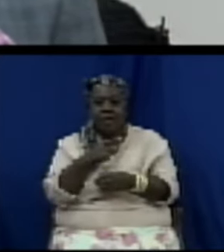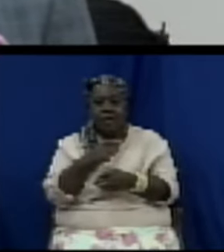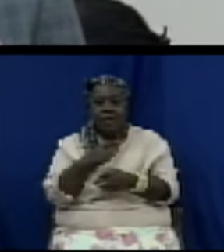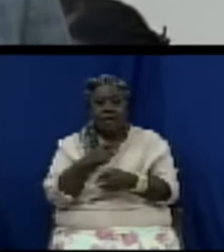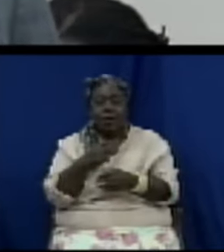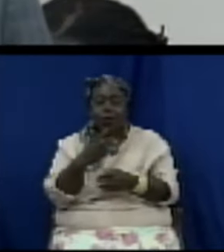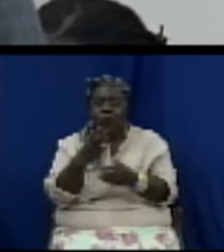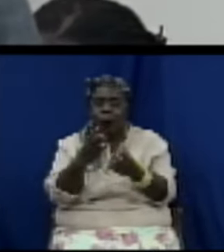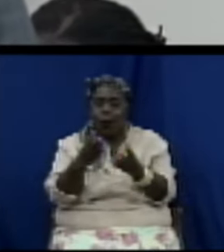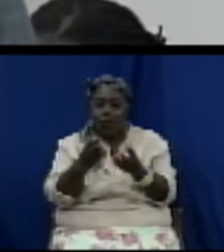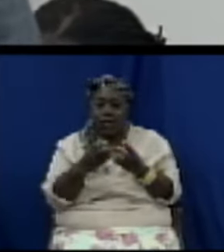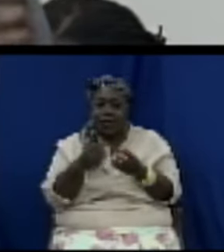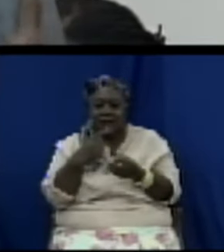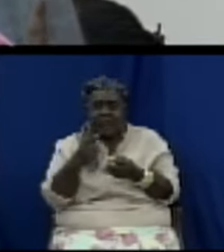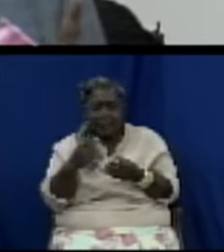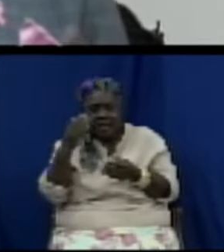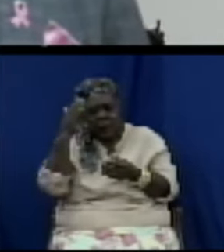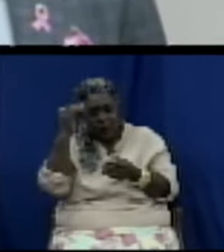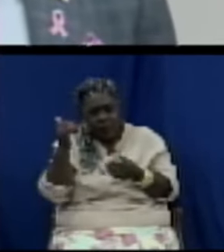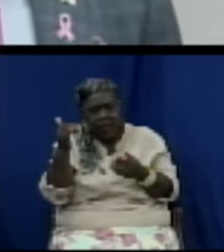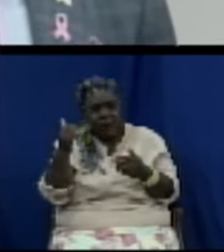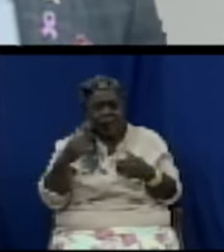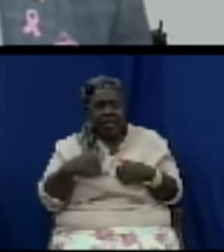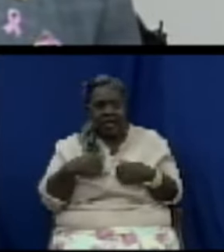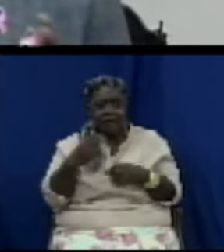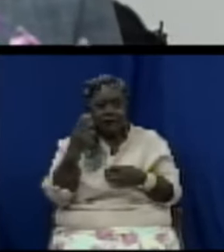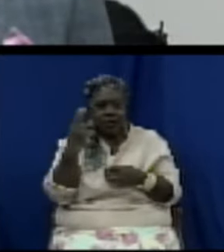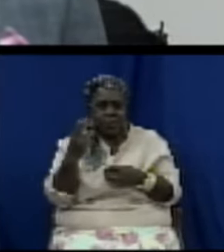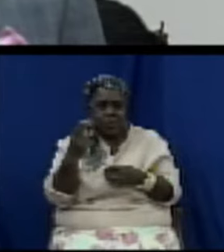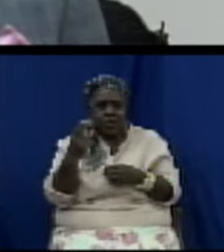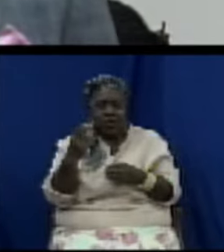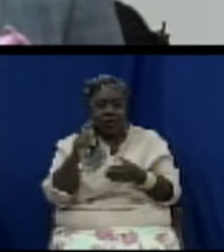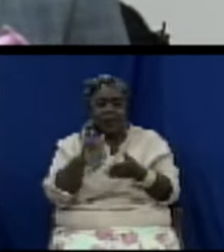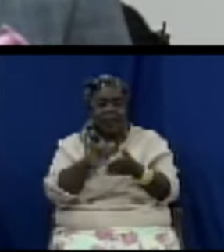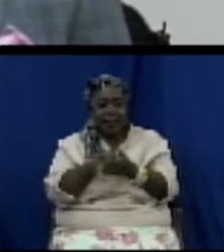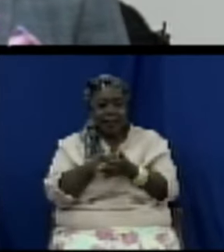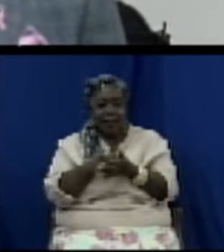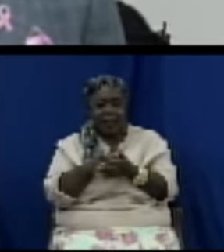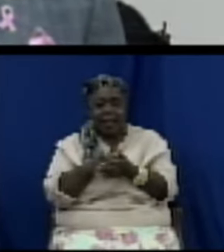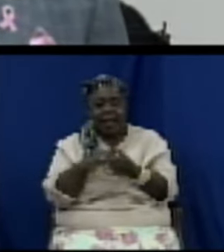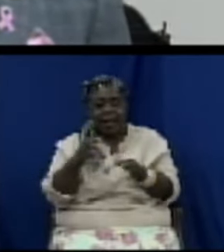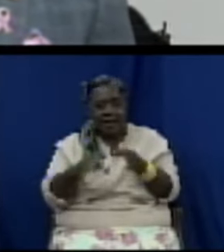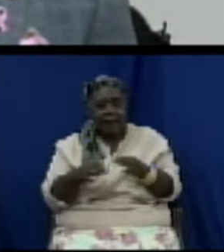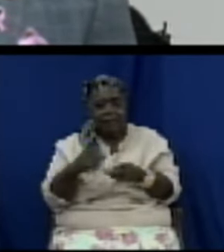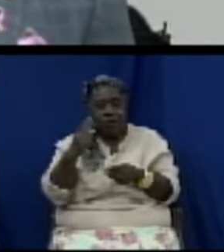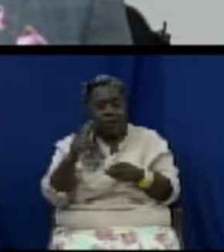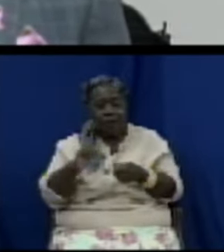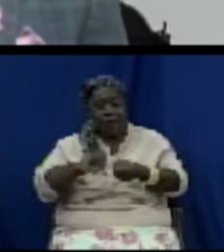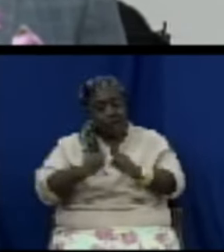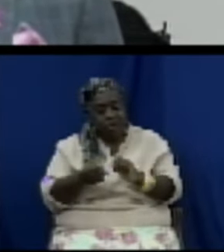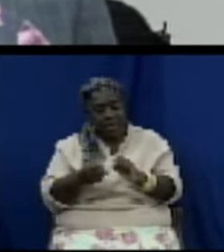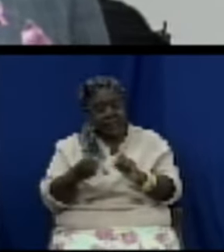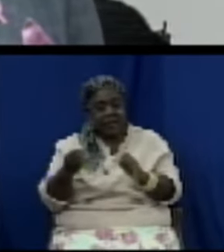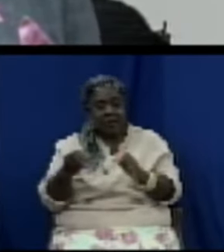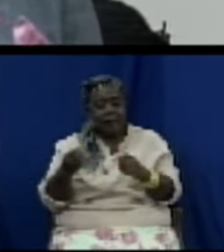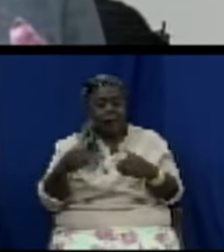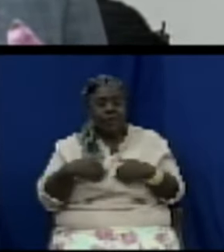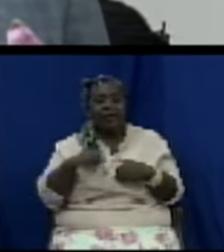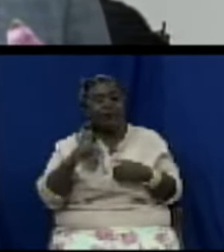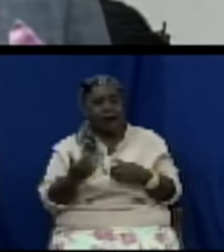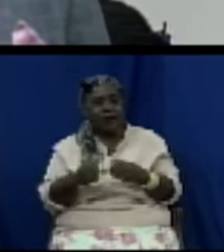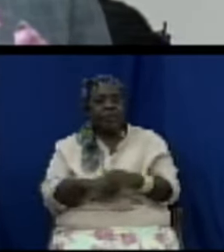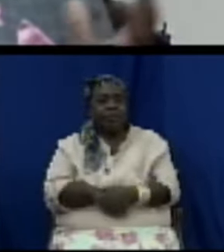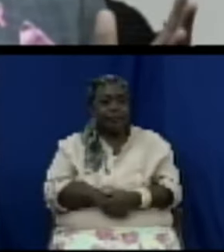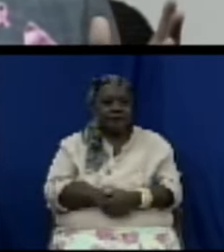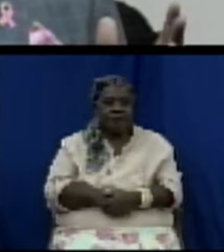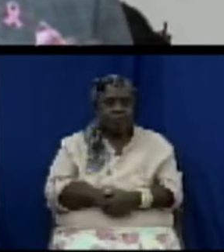reason why we have done this, we are now in the process of creating a cath lab. A cath lab is a lab where we can go into the arteries